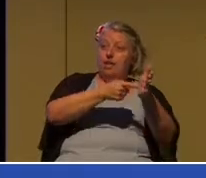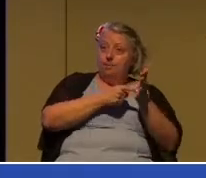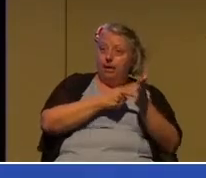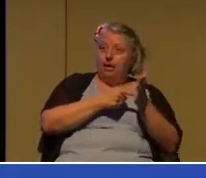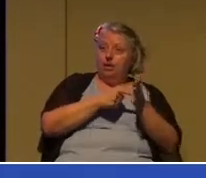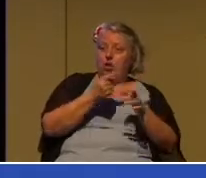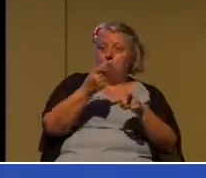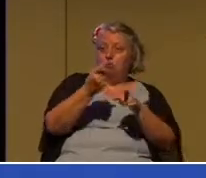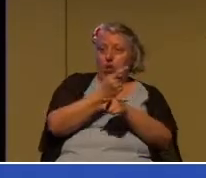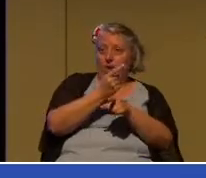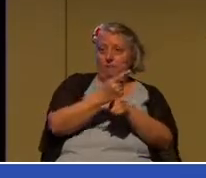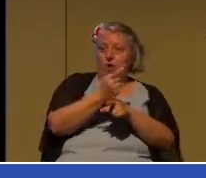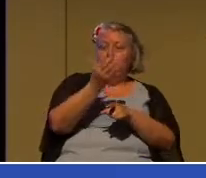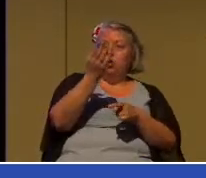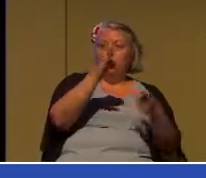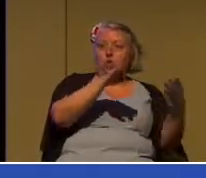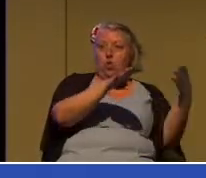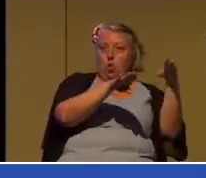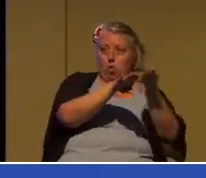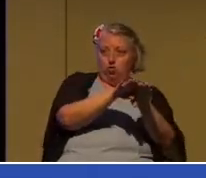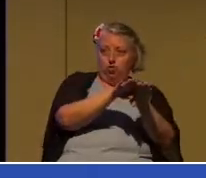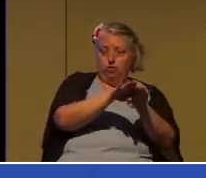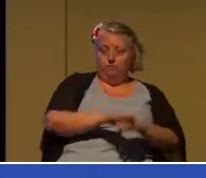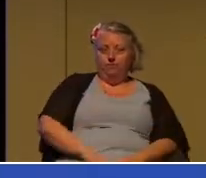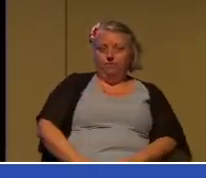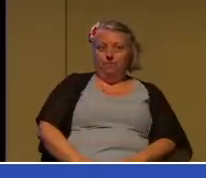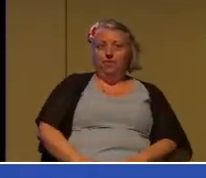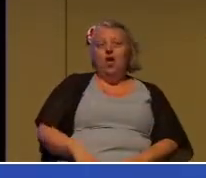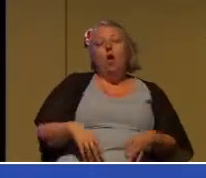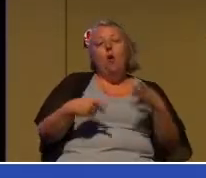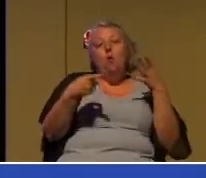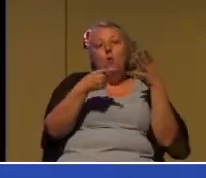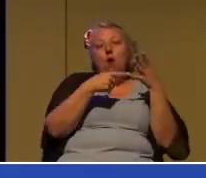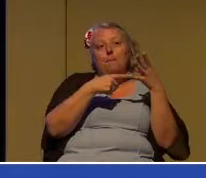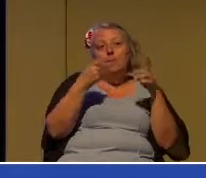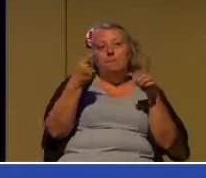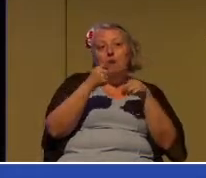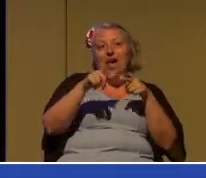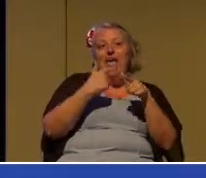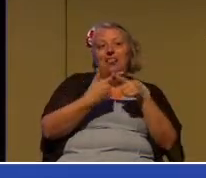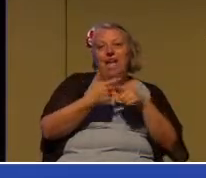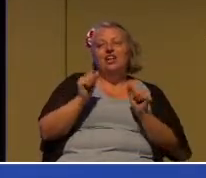proper closure. All right. One more point that I'm done and you go eat soon.